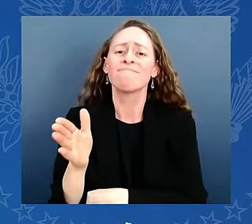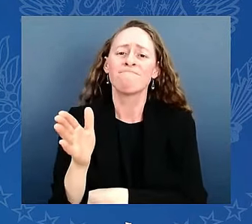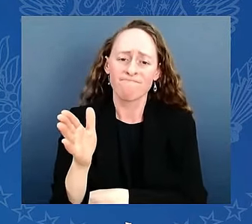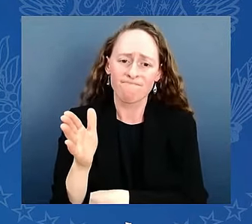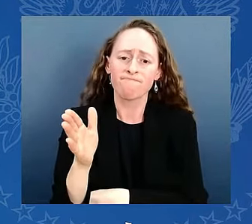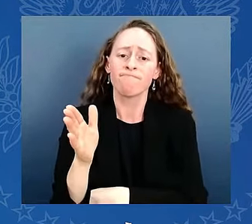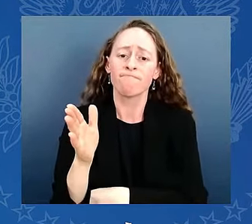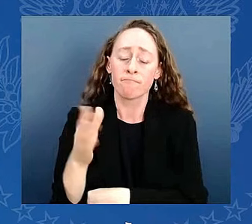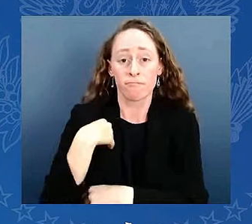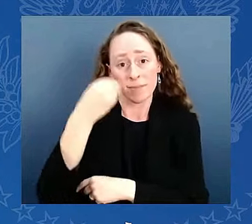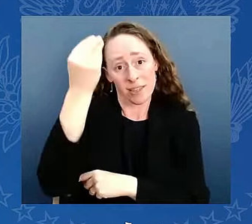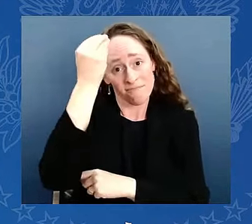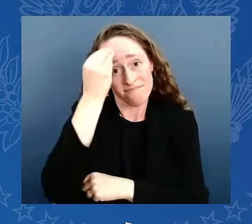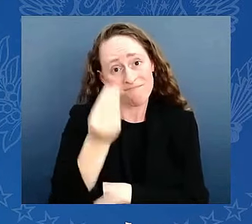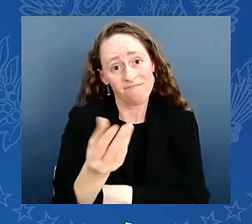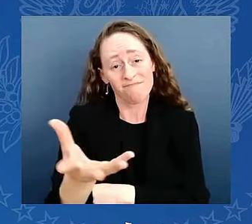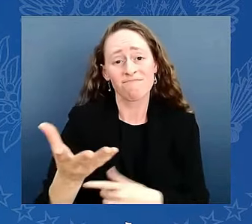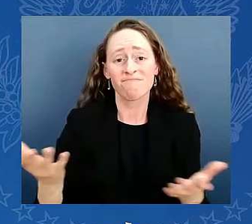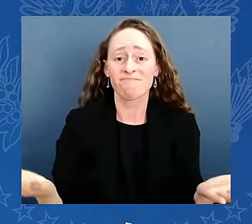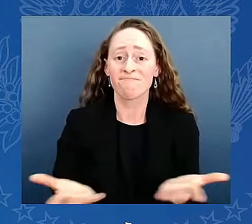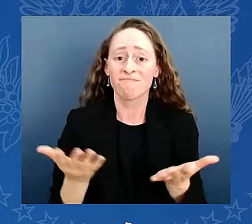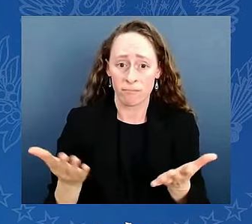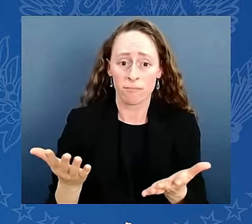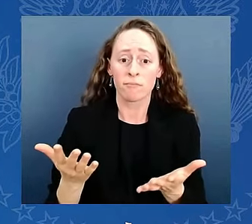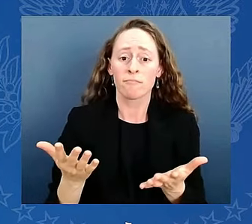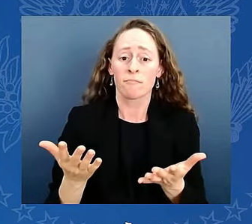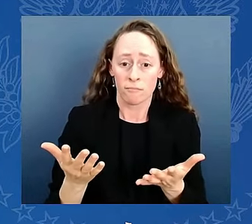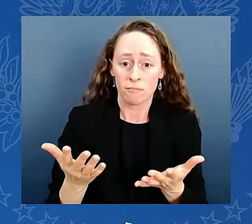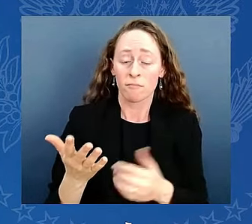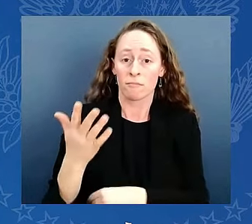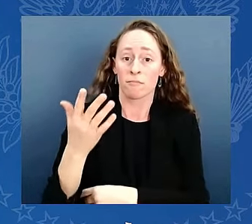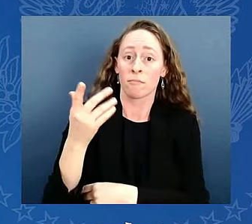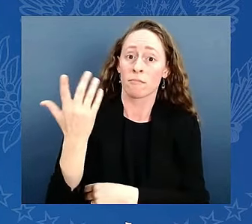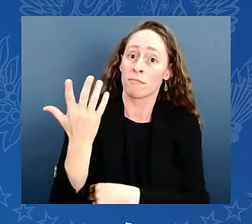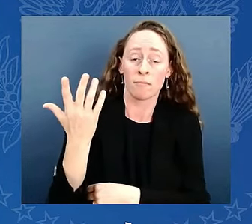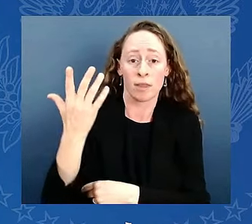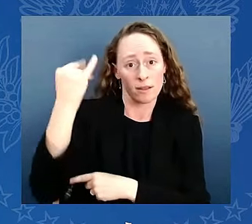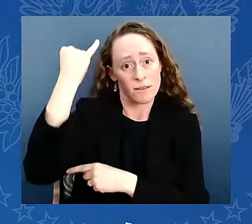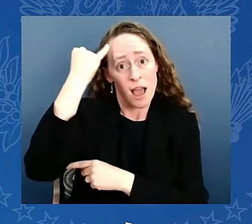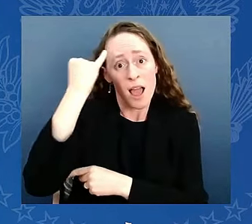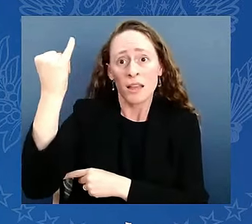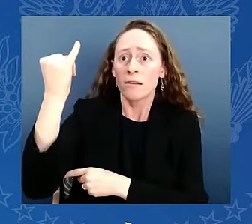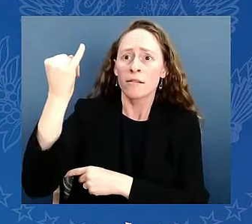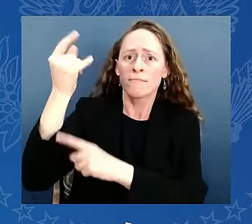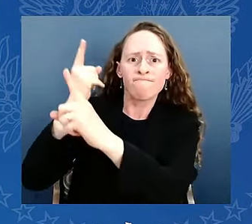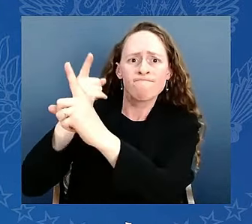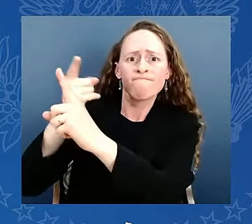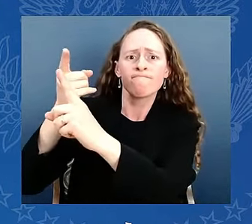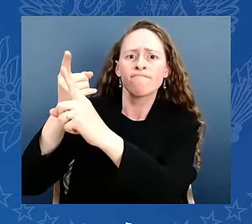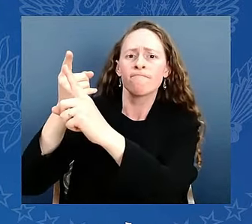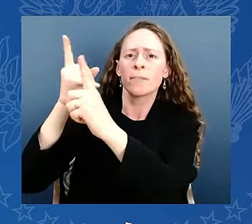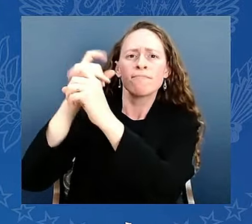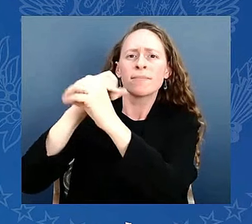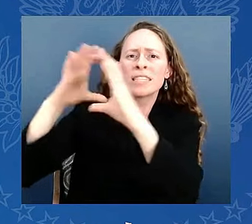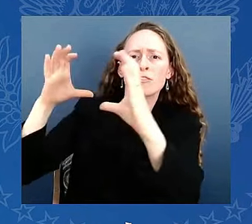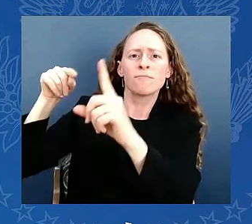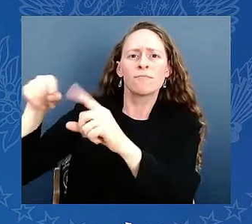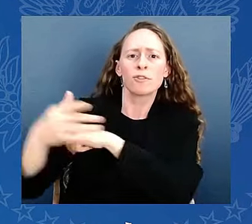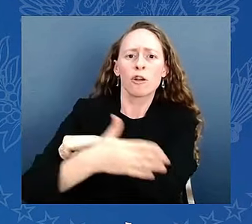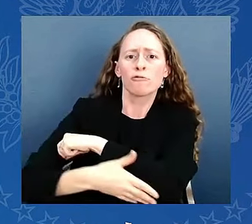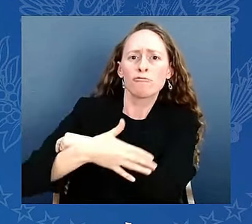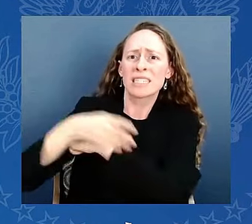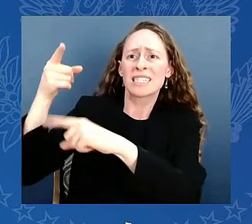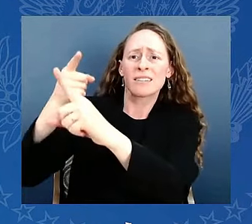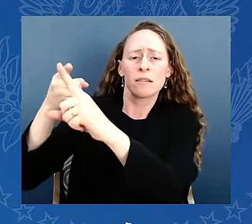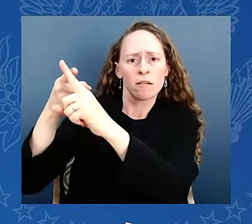one of us. And those of us who cherish that cause, cherish it so much, a cause of American democracy